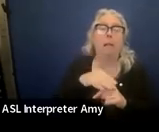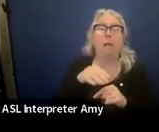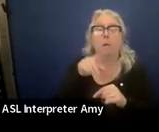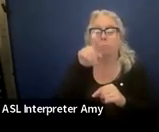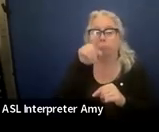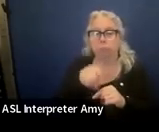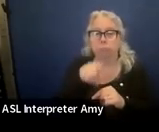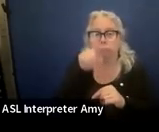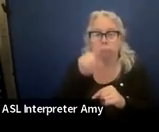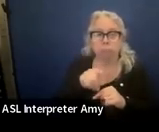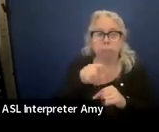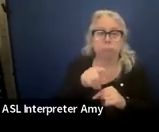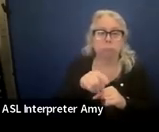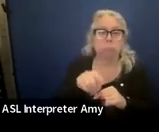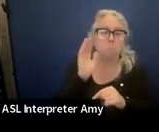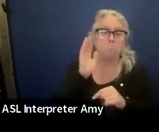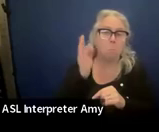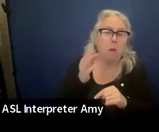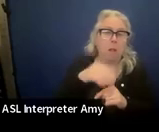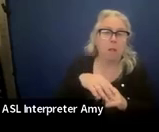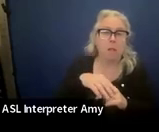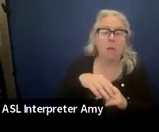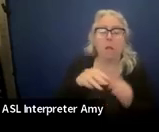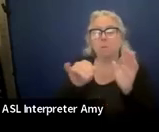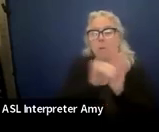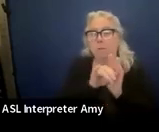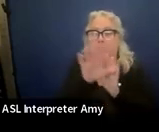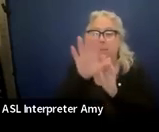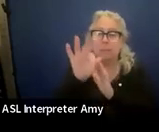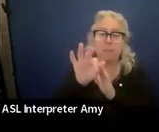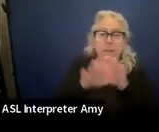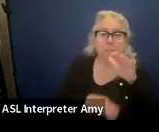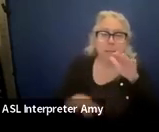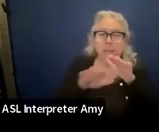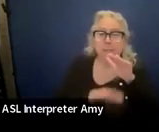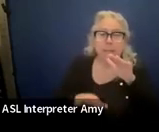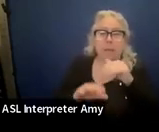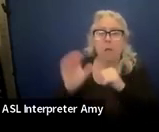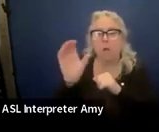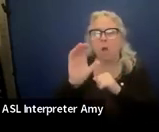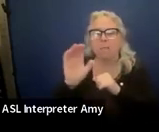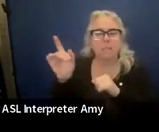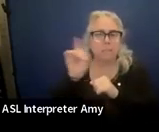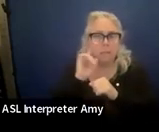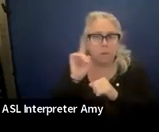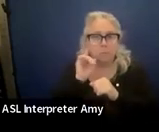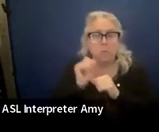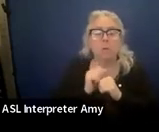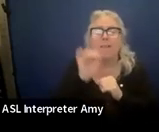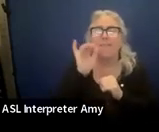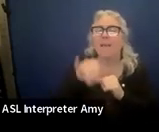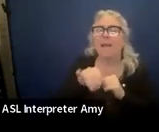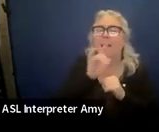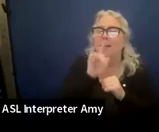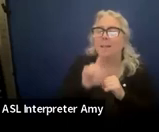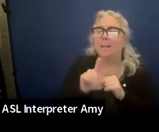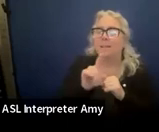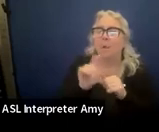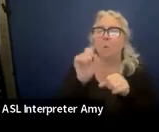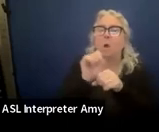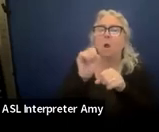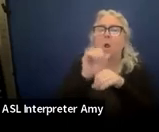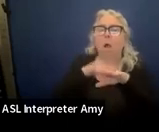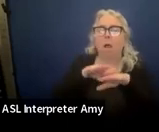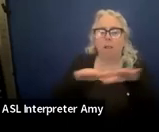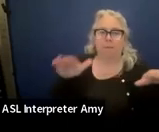Leo will identify 19 basic consonant sounds. So this is, we're working on level